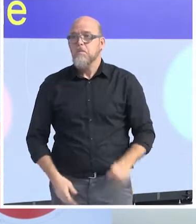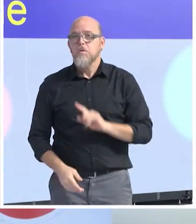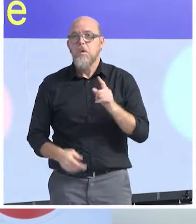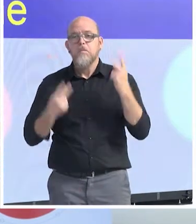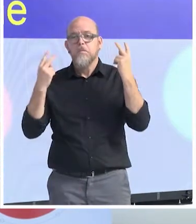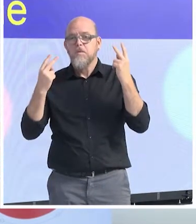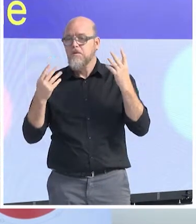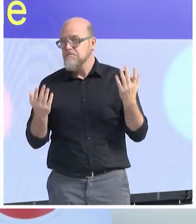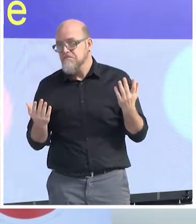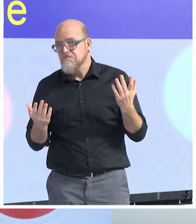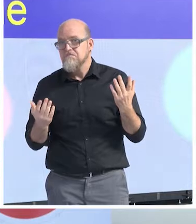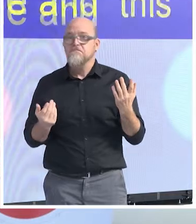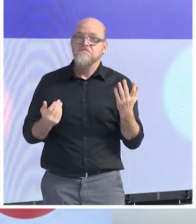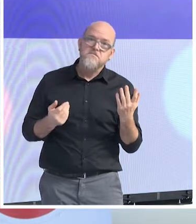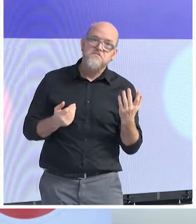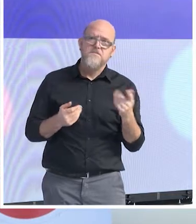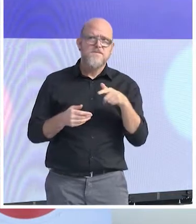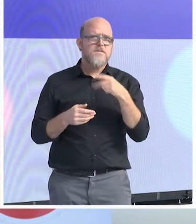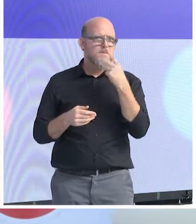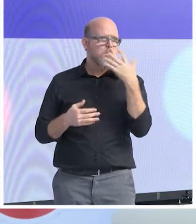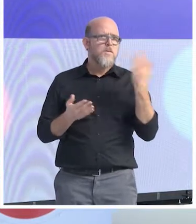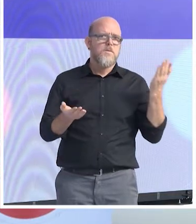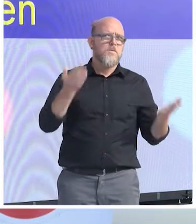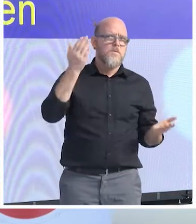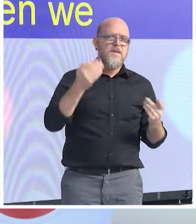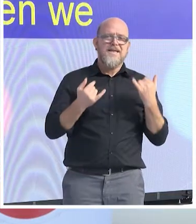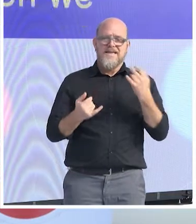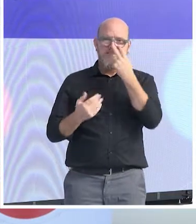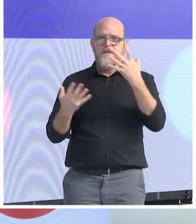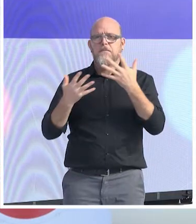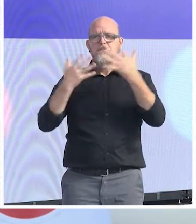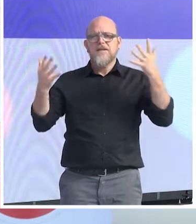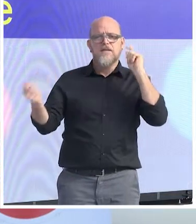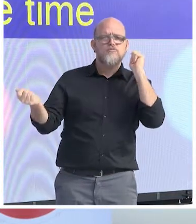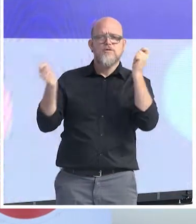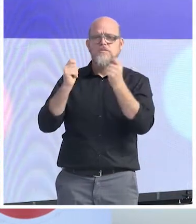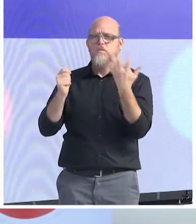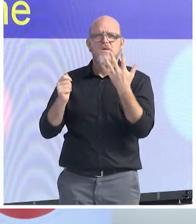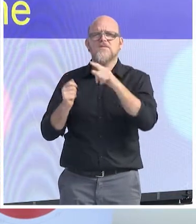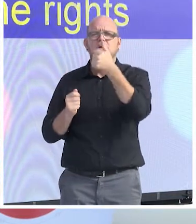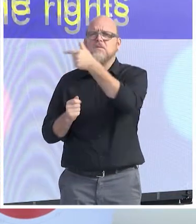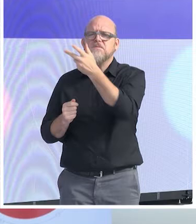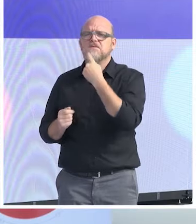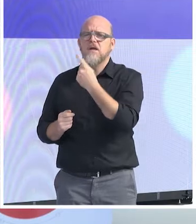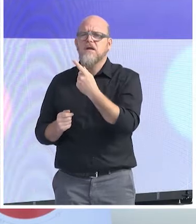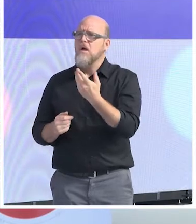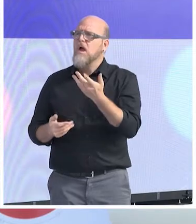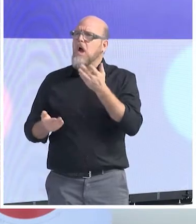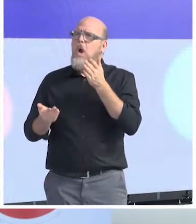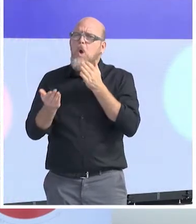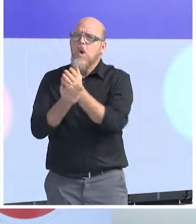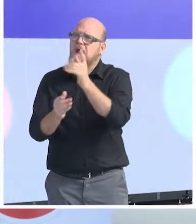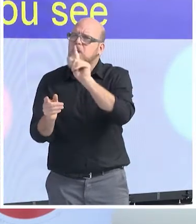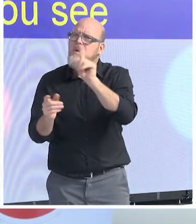when we talk rights, most of the time we're talking about the rights of minorities, what you see with the major